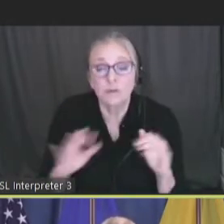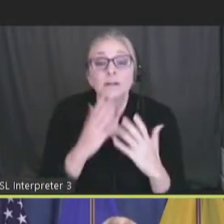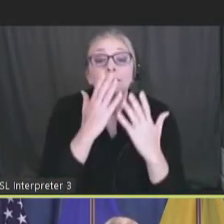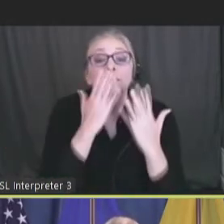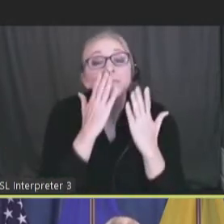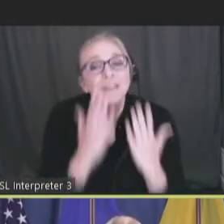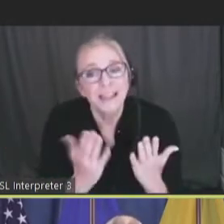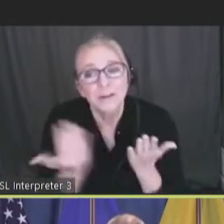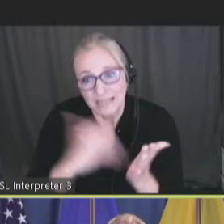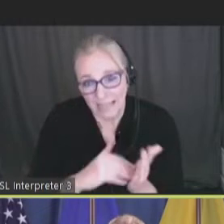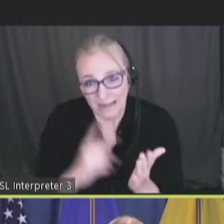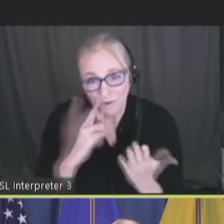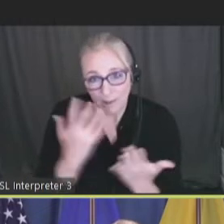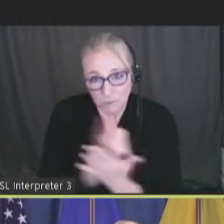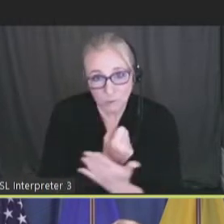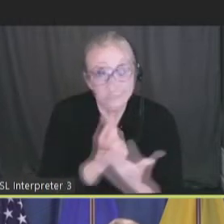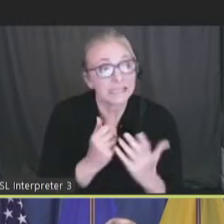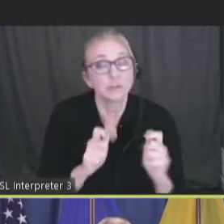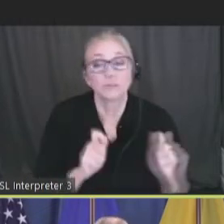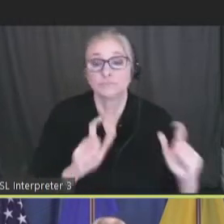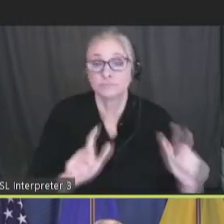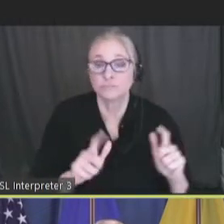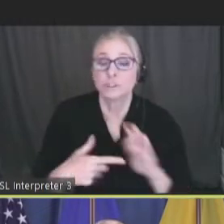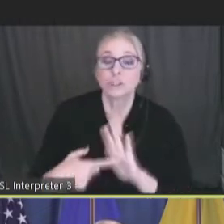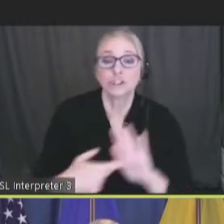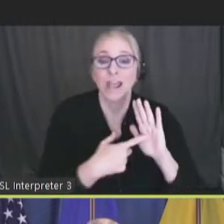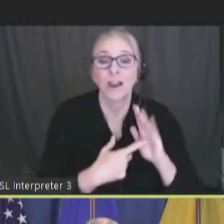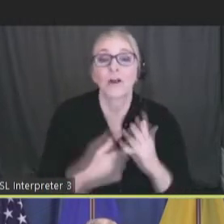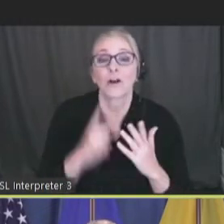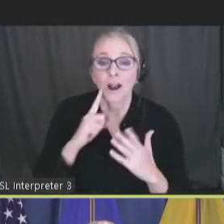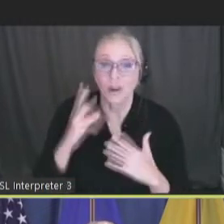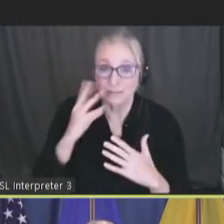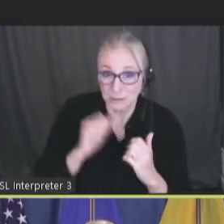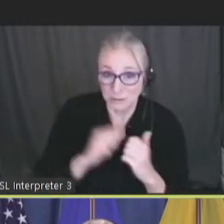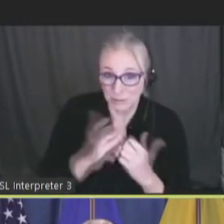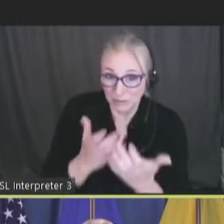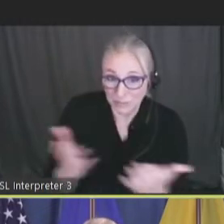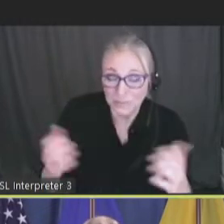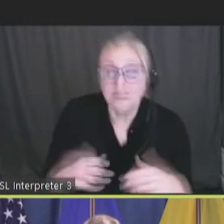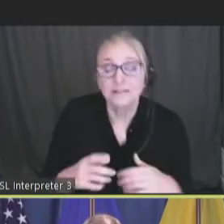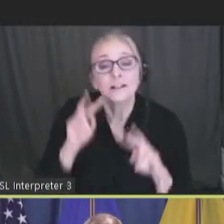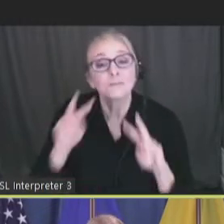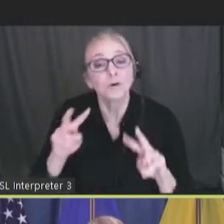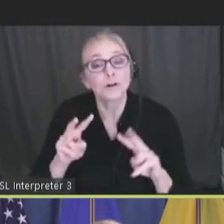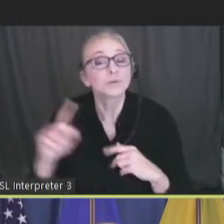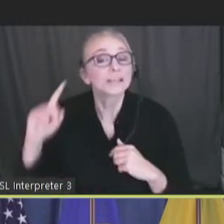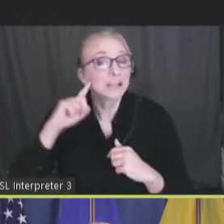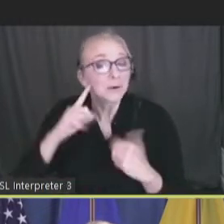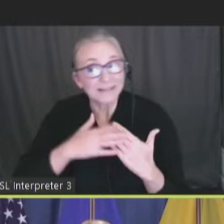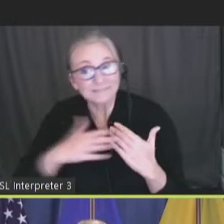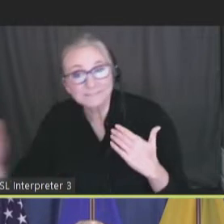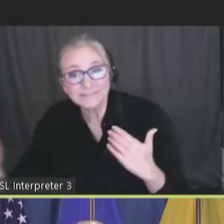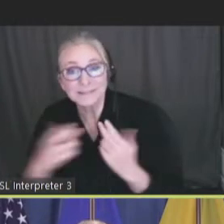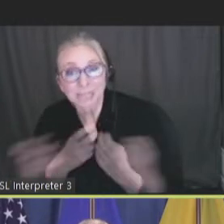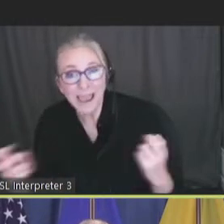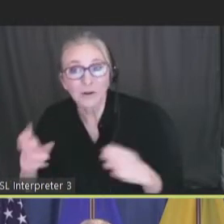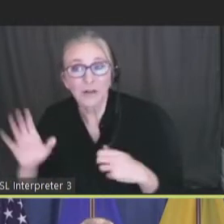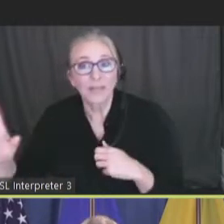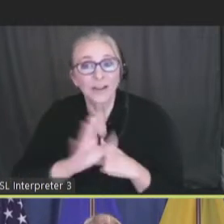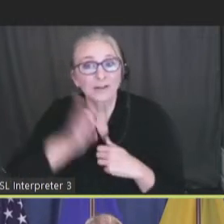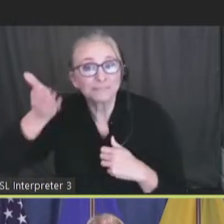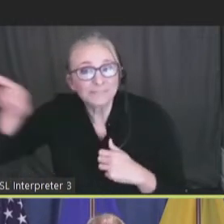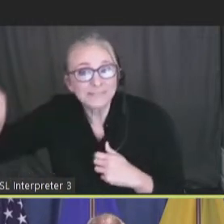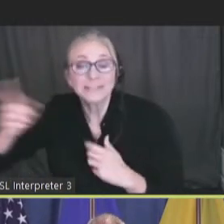for the opportunity to share our experience with you. And I look forward to hearing the remaining panel members and